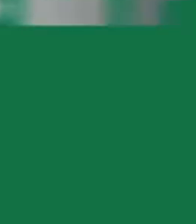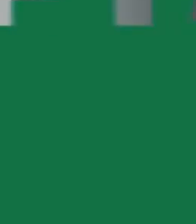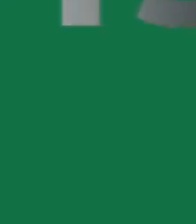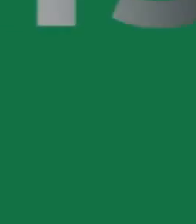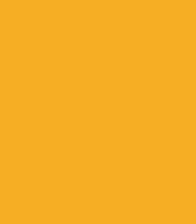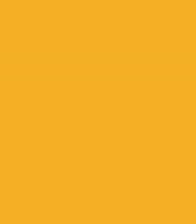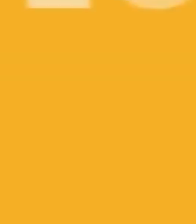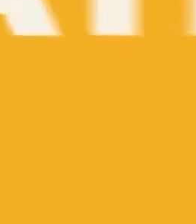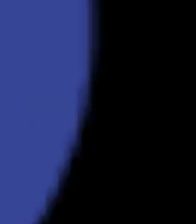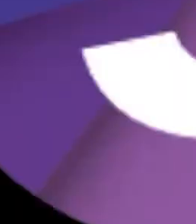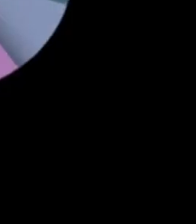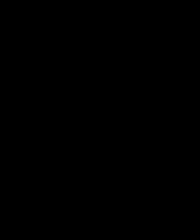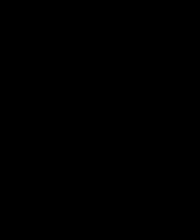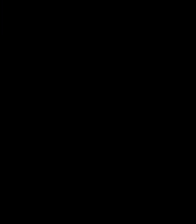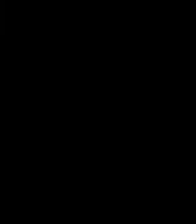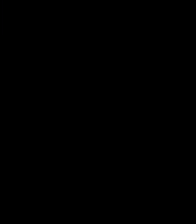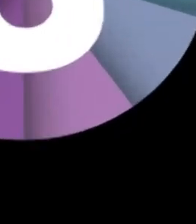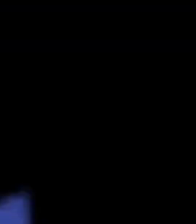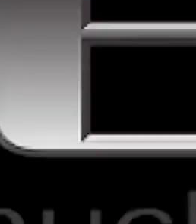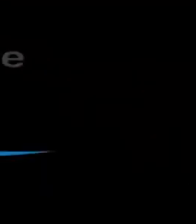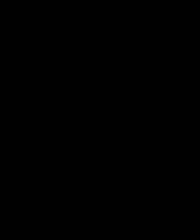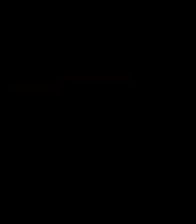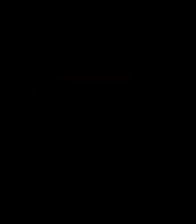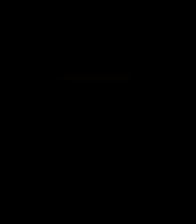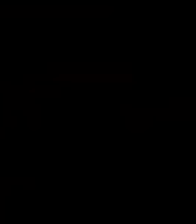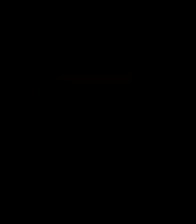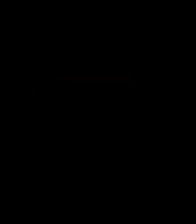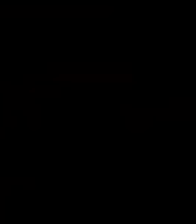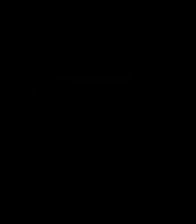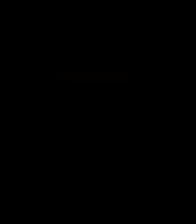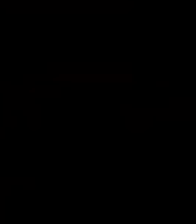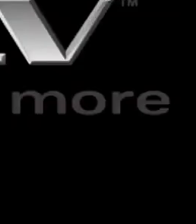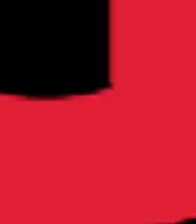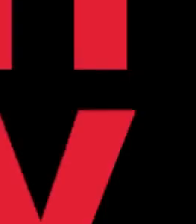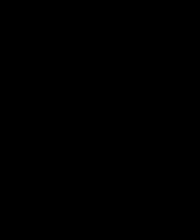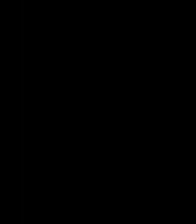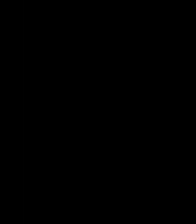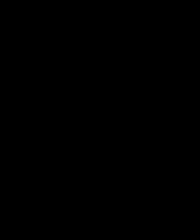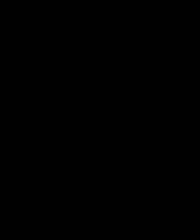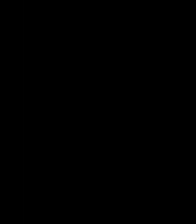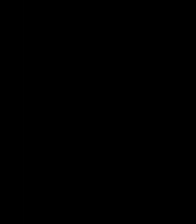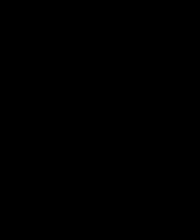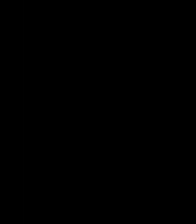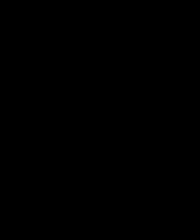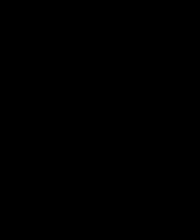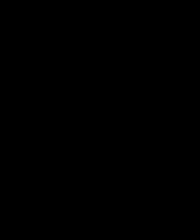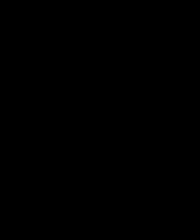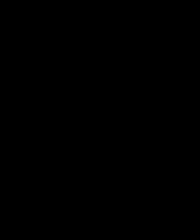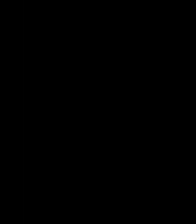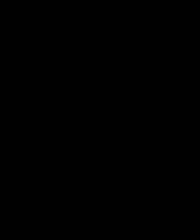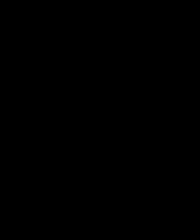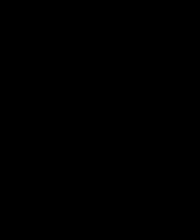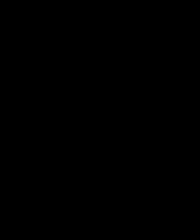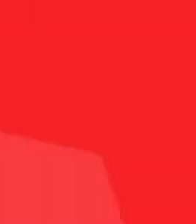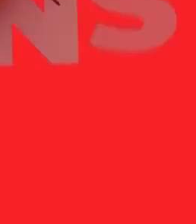guides shows on SABC3 DSTV Catch Up and OVHD channel